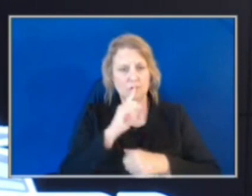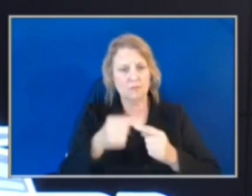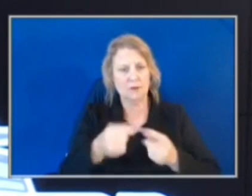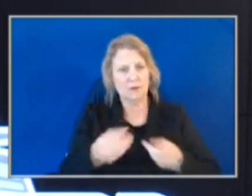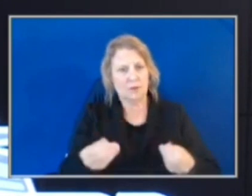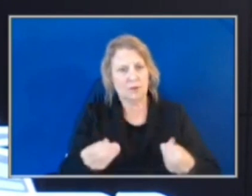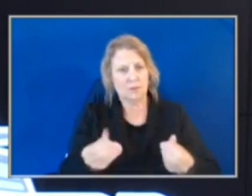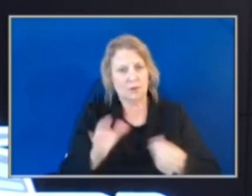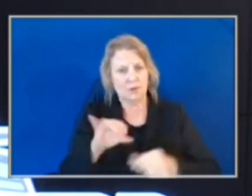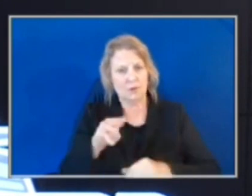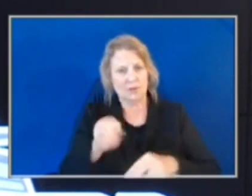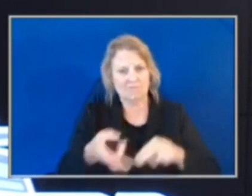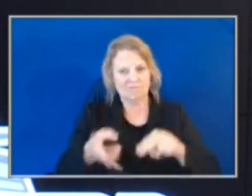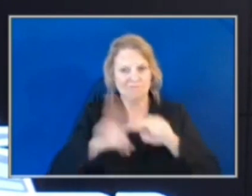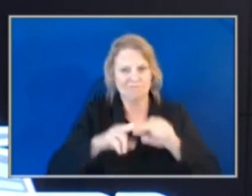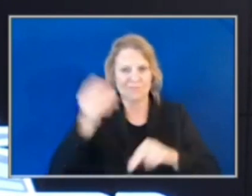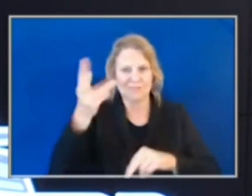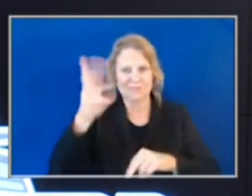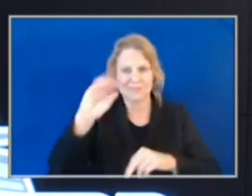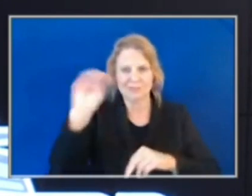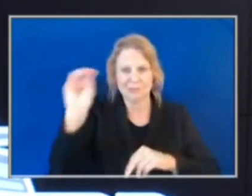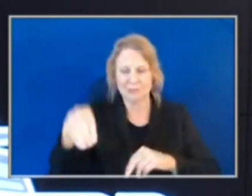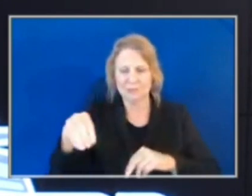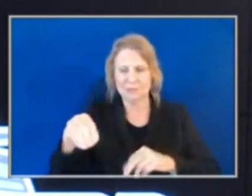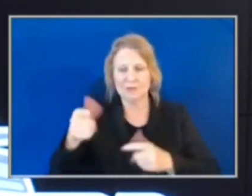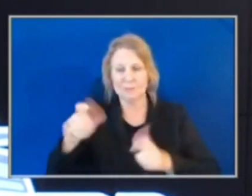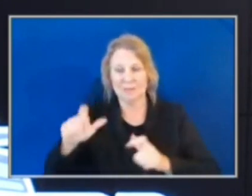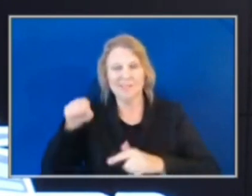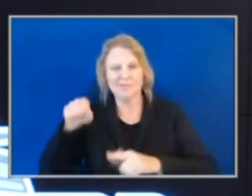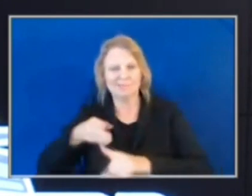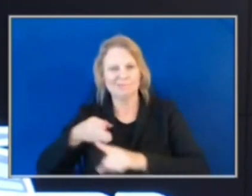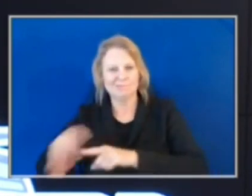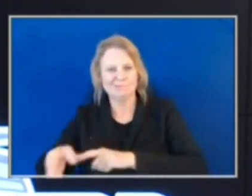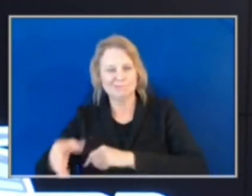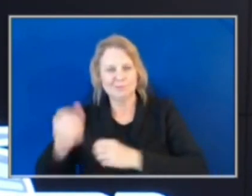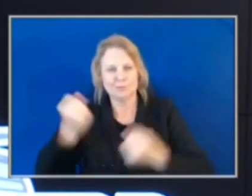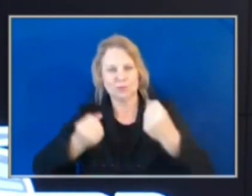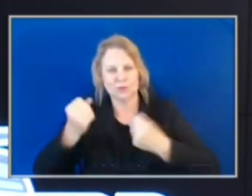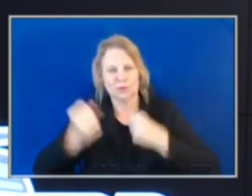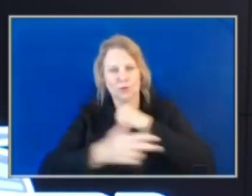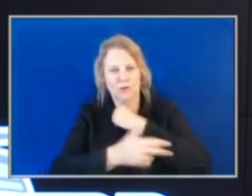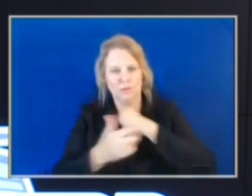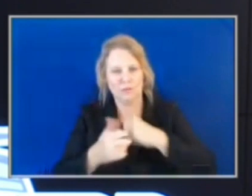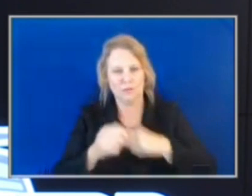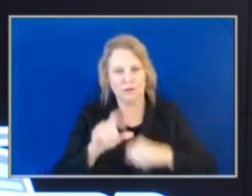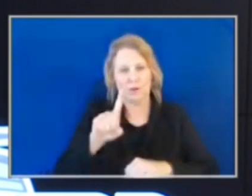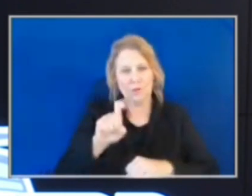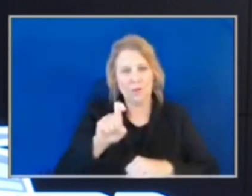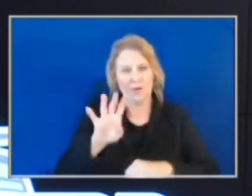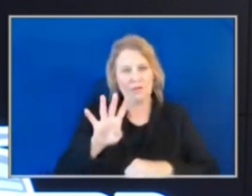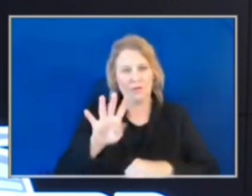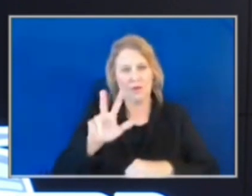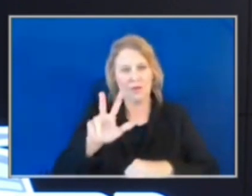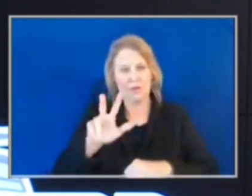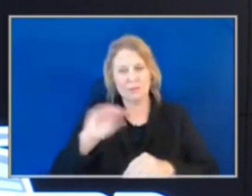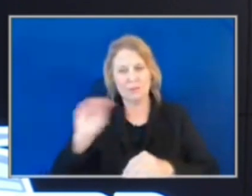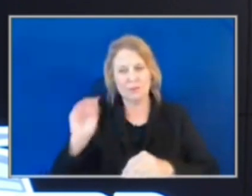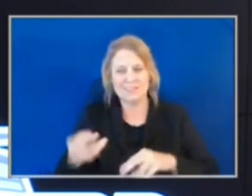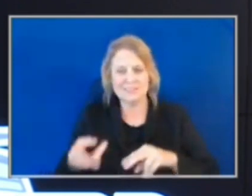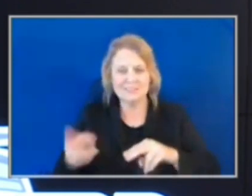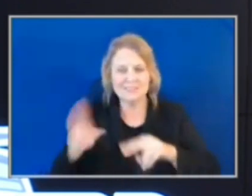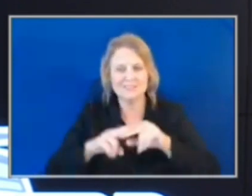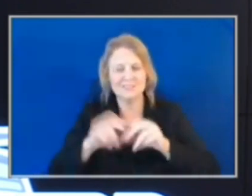16 percent, with a large portion of that being vehicle thefts. There has been a 143 percent increase in auto thefts this year alone.